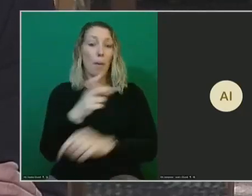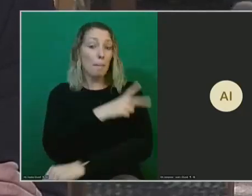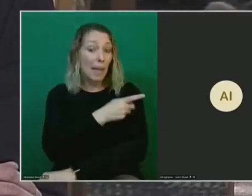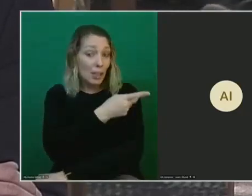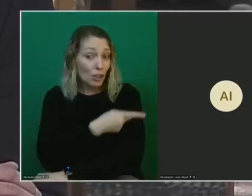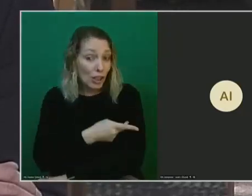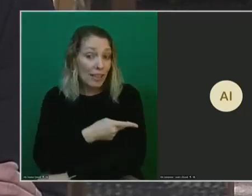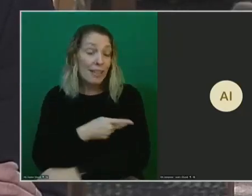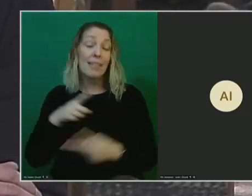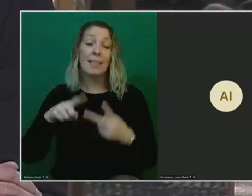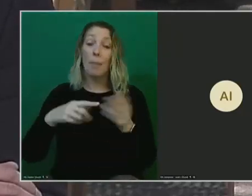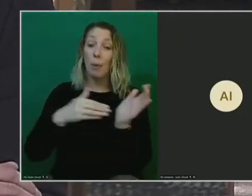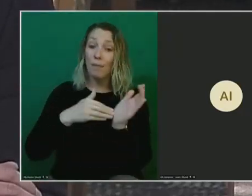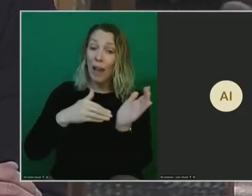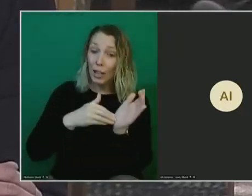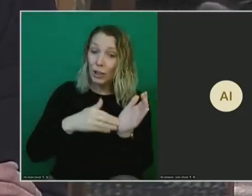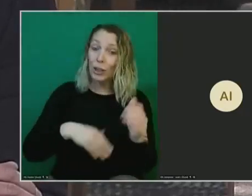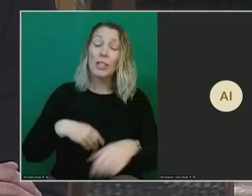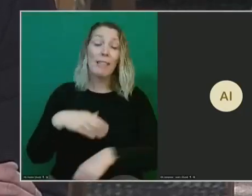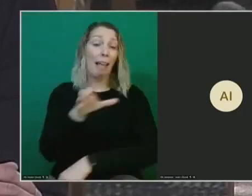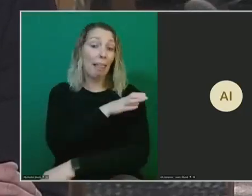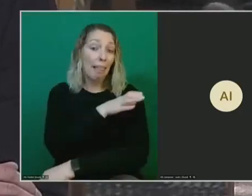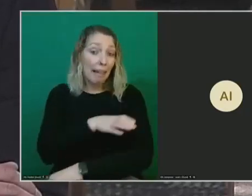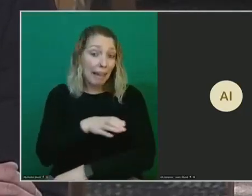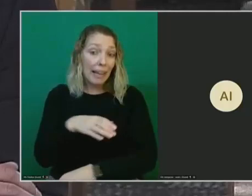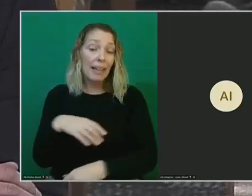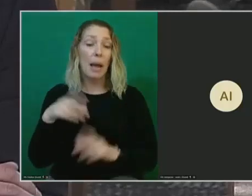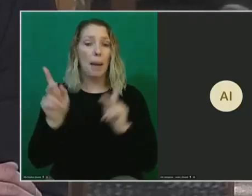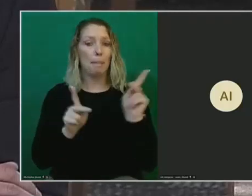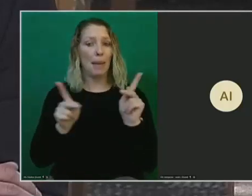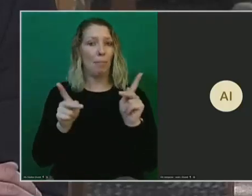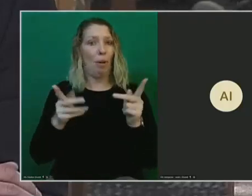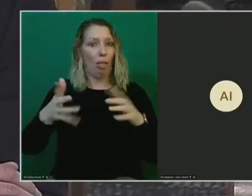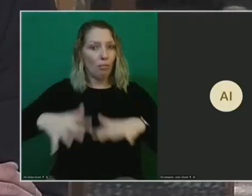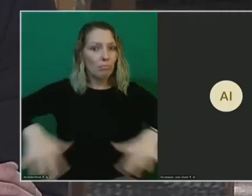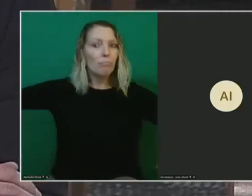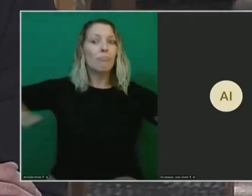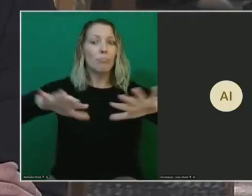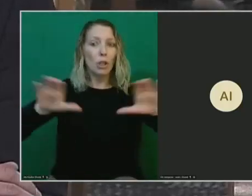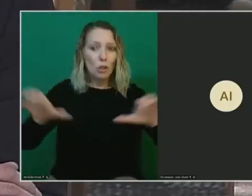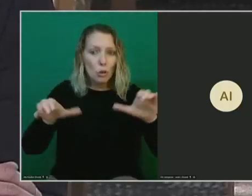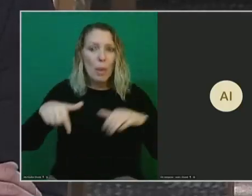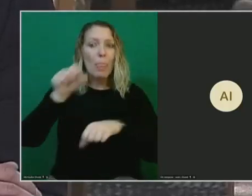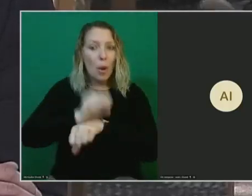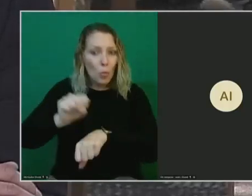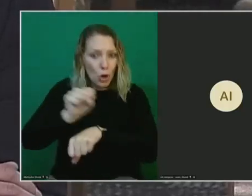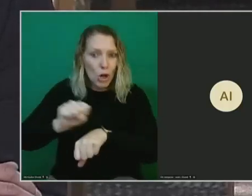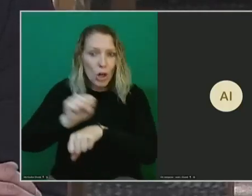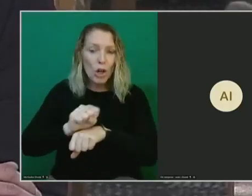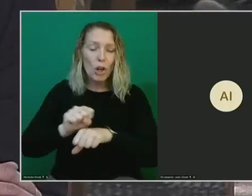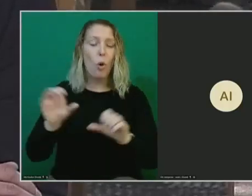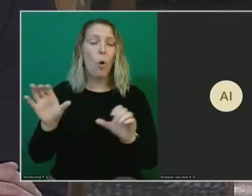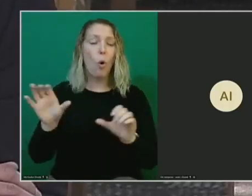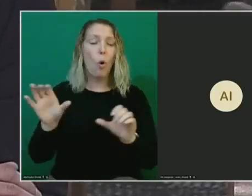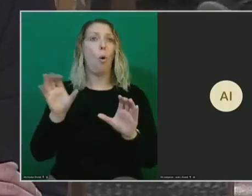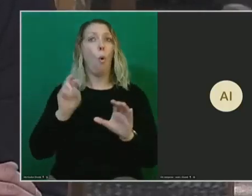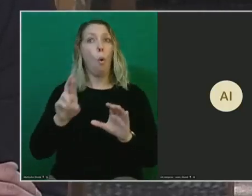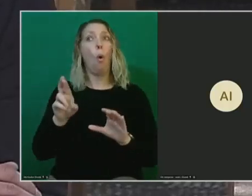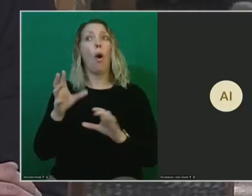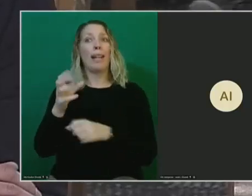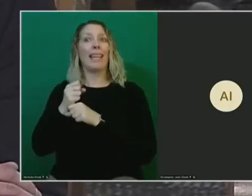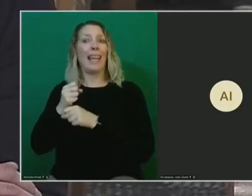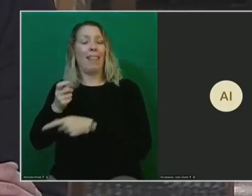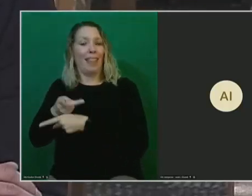providers and clinics. People on the ground, people who are doing this work and who are receiving the care. Those are the